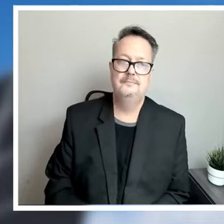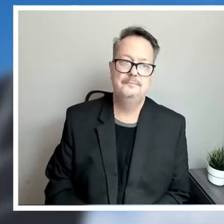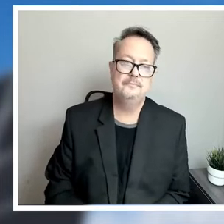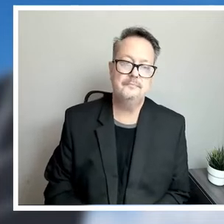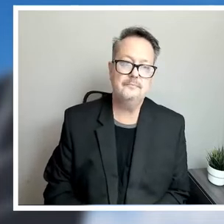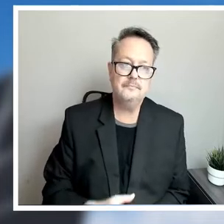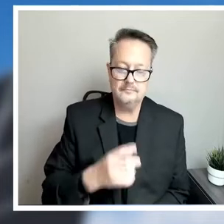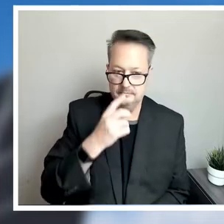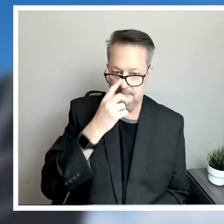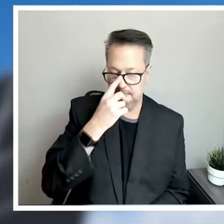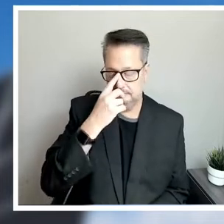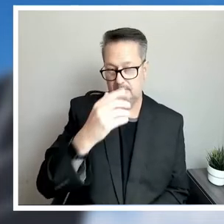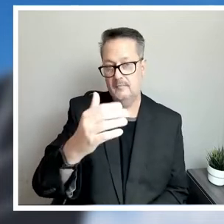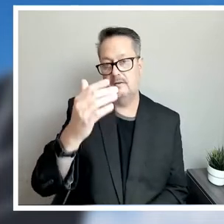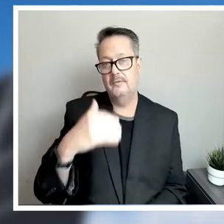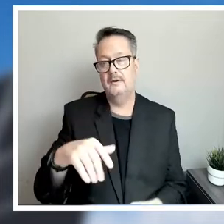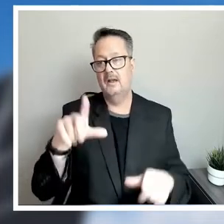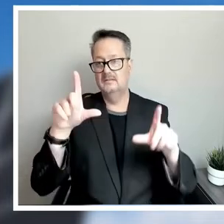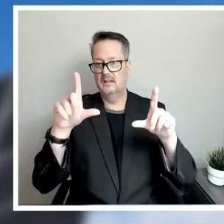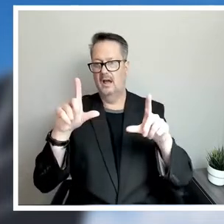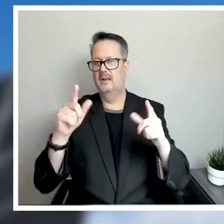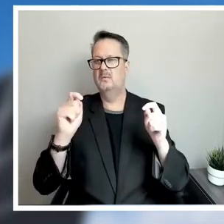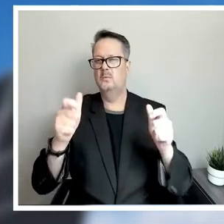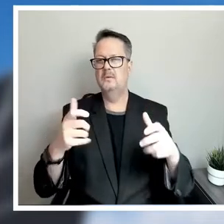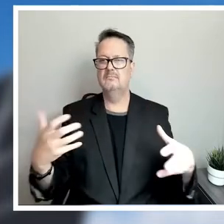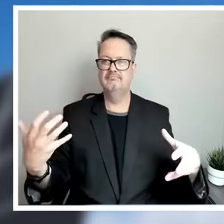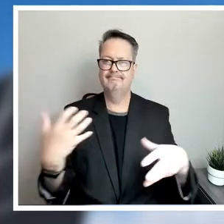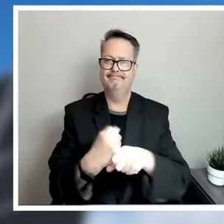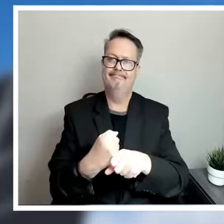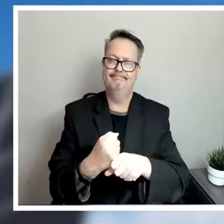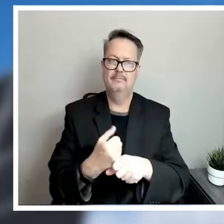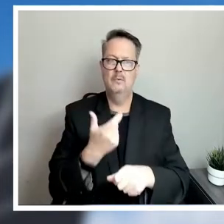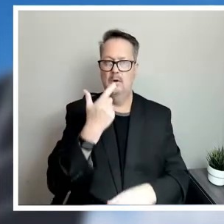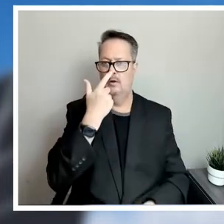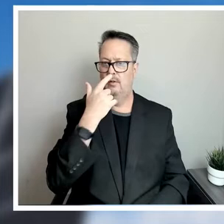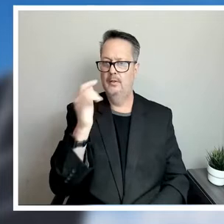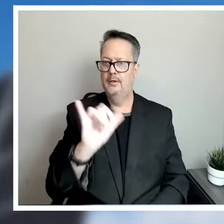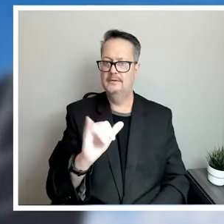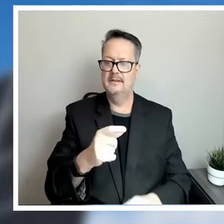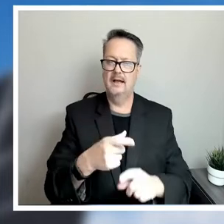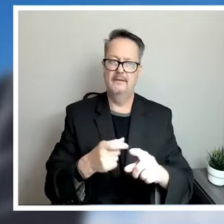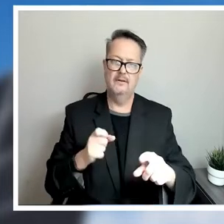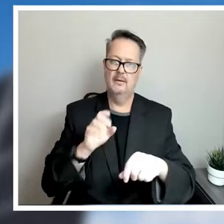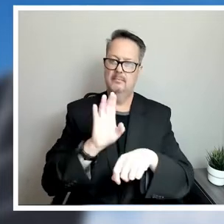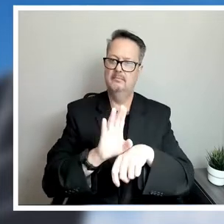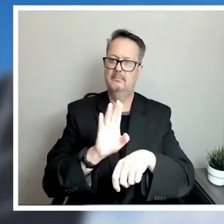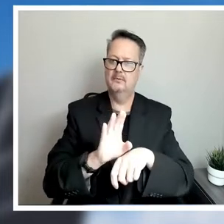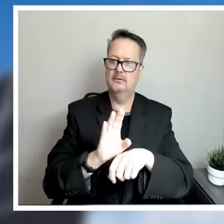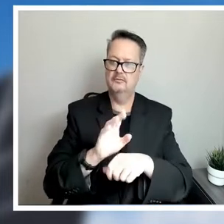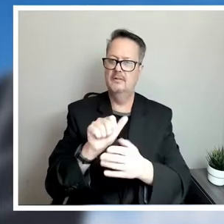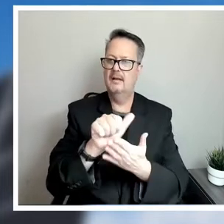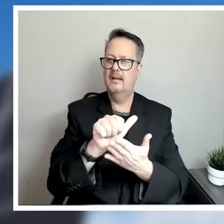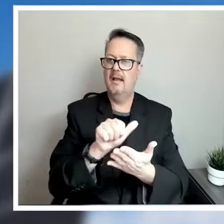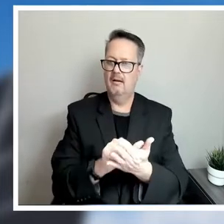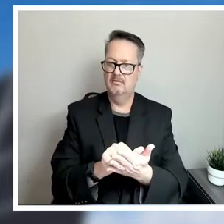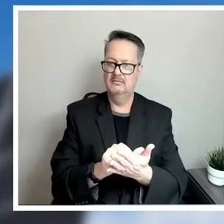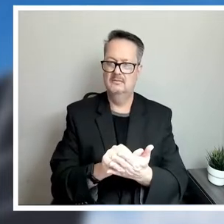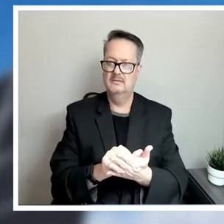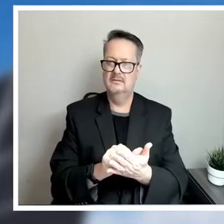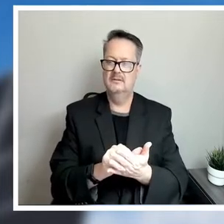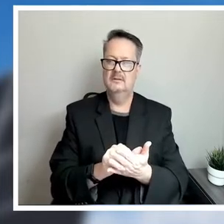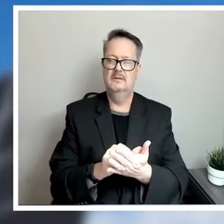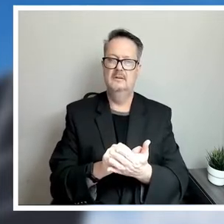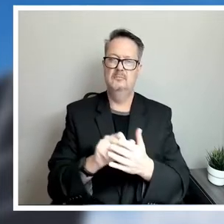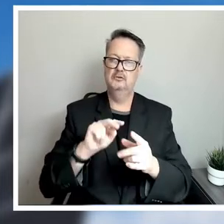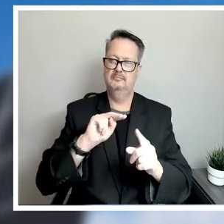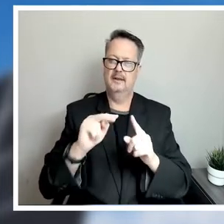So the next slide here is a quick summary of what it looks like from a commercial, commercial account perspective. I'm not sure if there's any